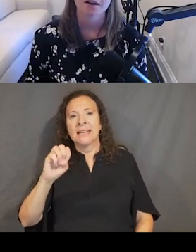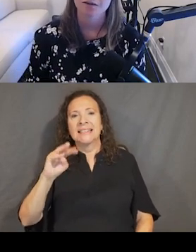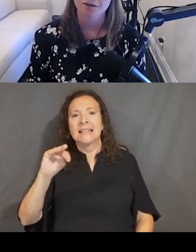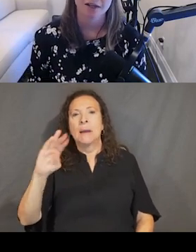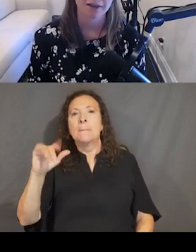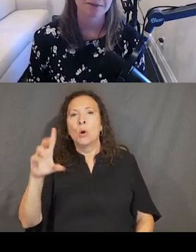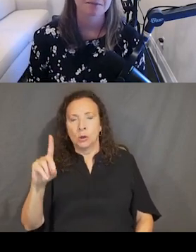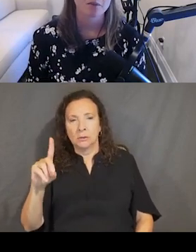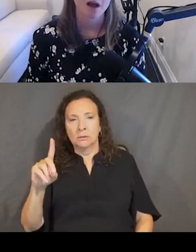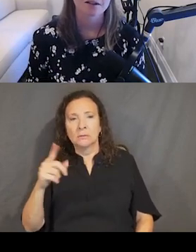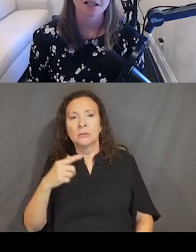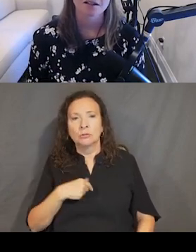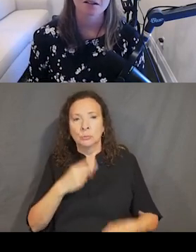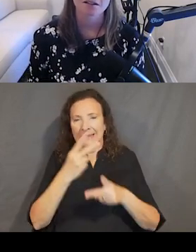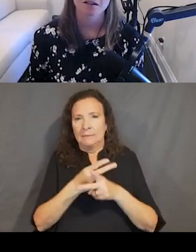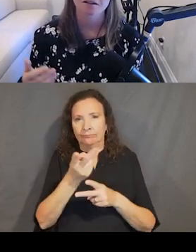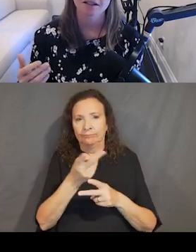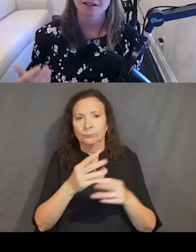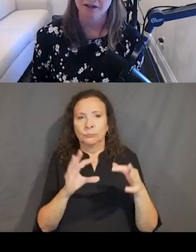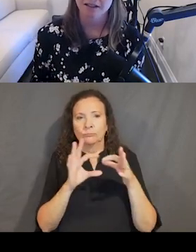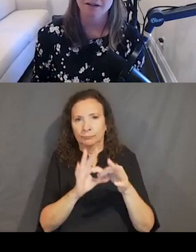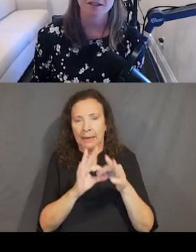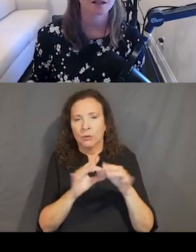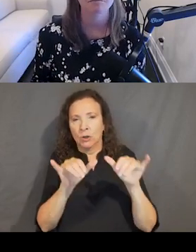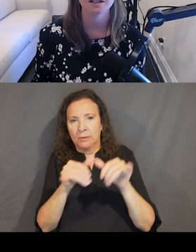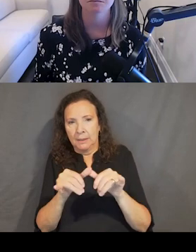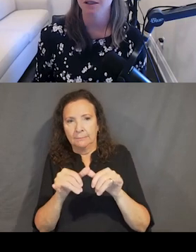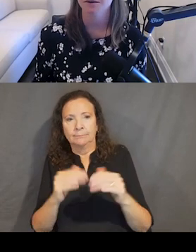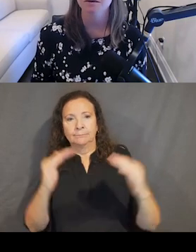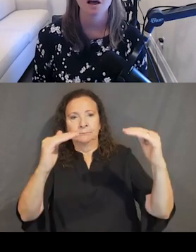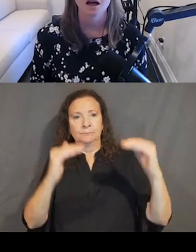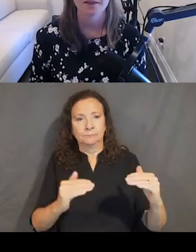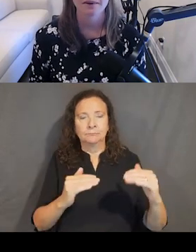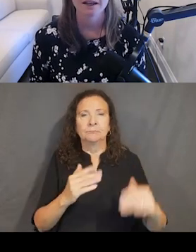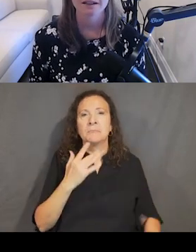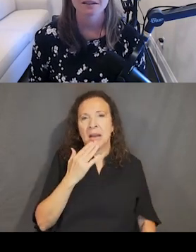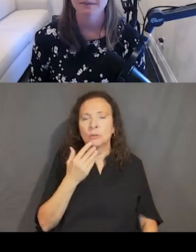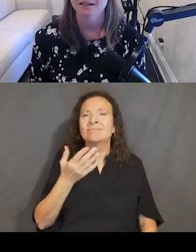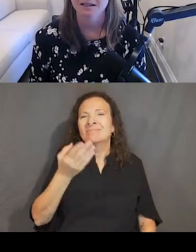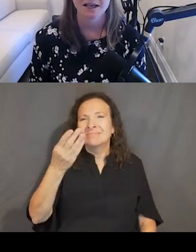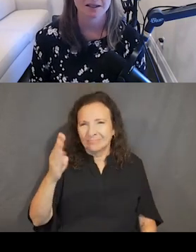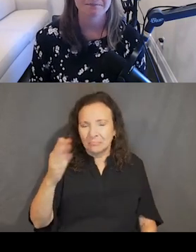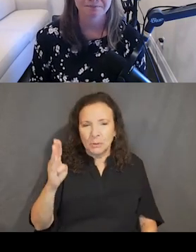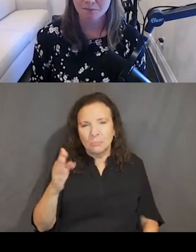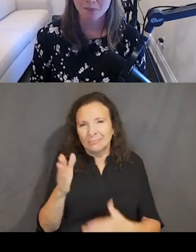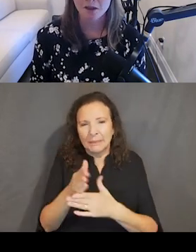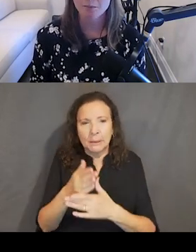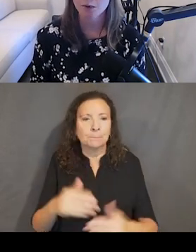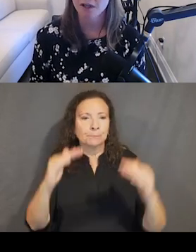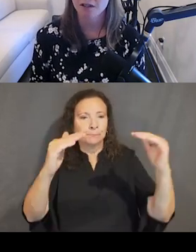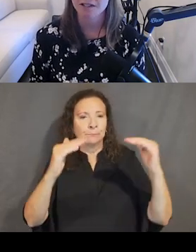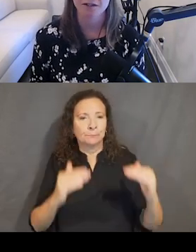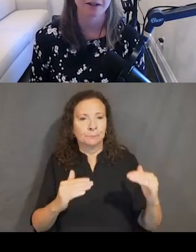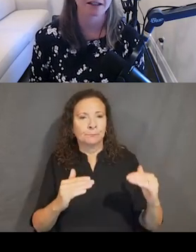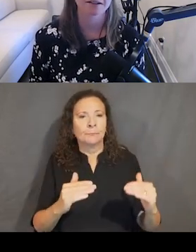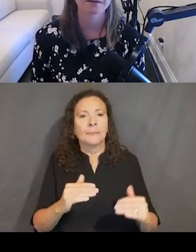those two together. Our text color is called interactive. It's like a medium blue. The padding, spacing, 10. The